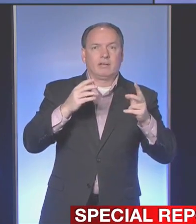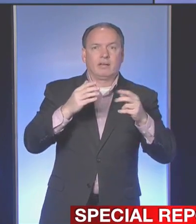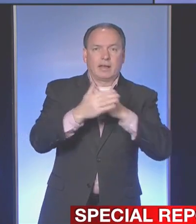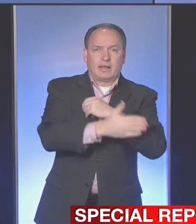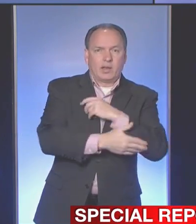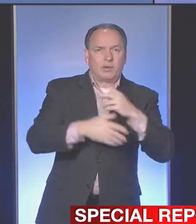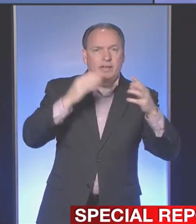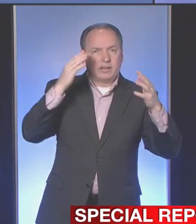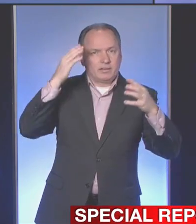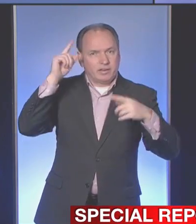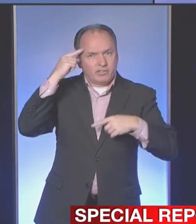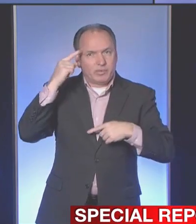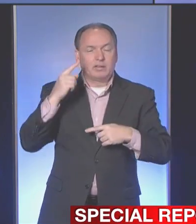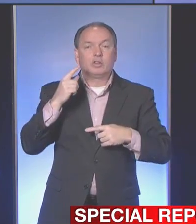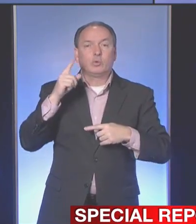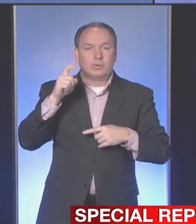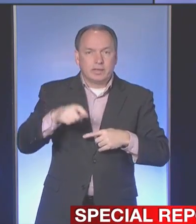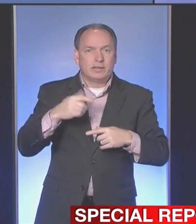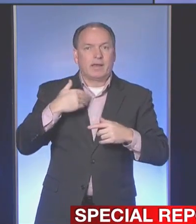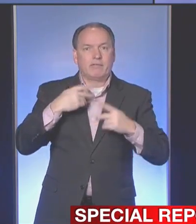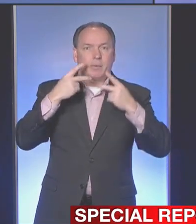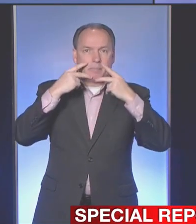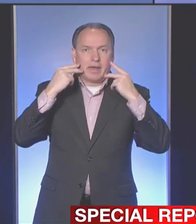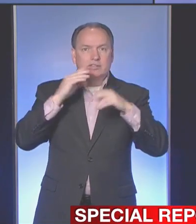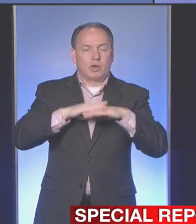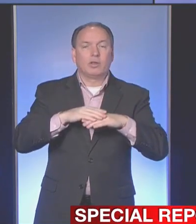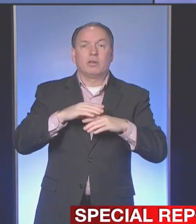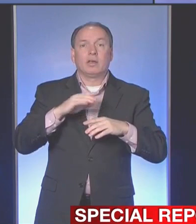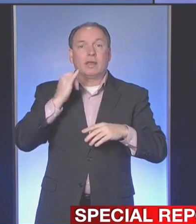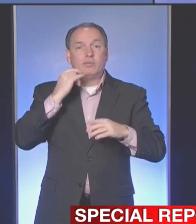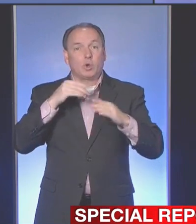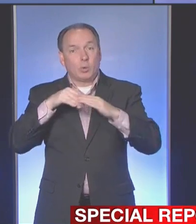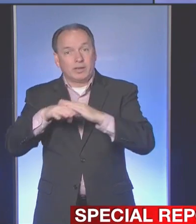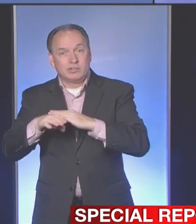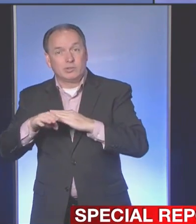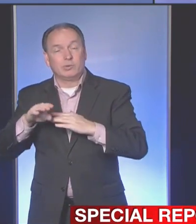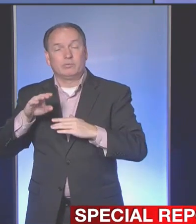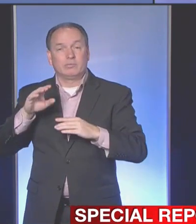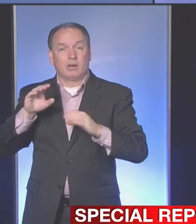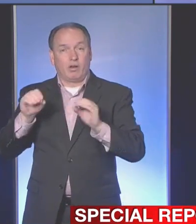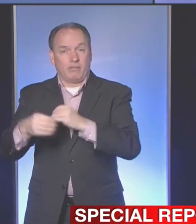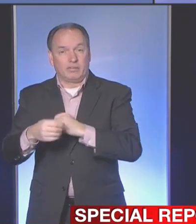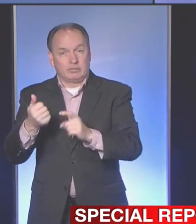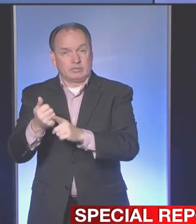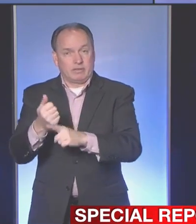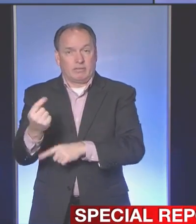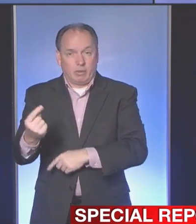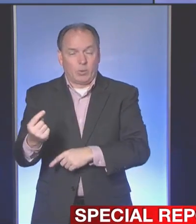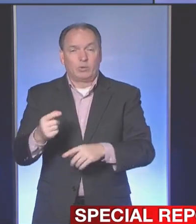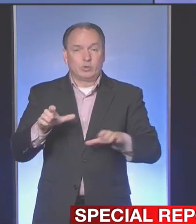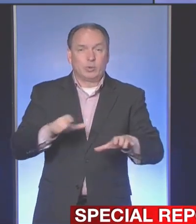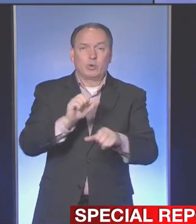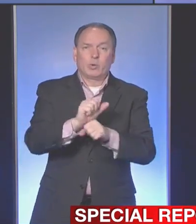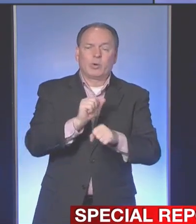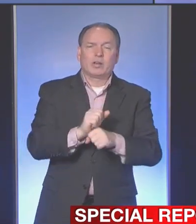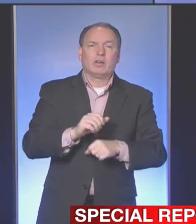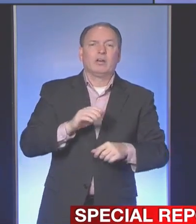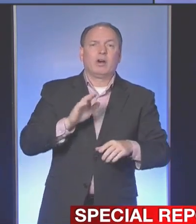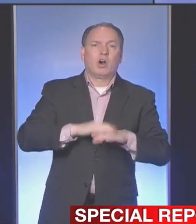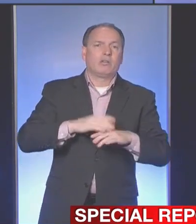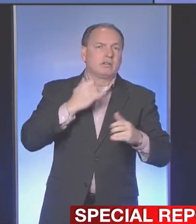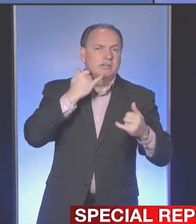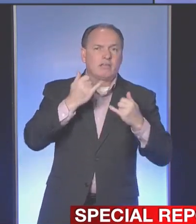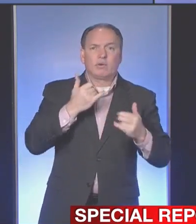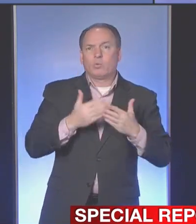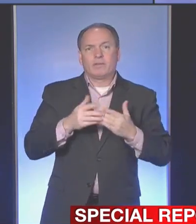county government, you need to be wearing a mask. If you go into an office by yourself and you're doing your work, then you could be on the telephone or whatever